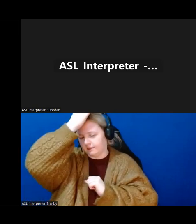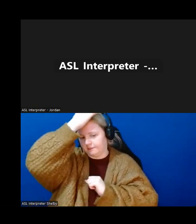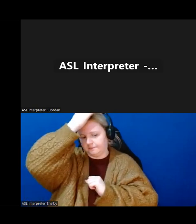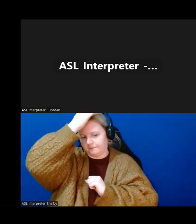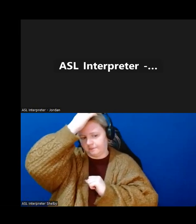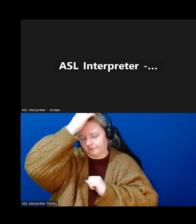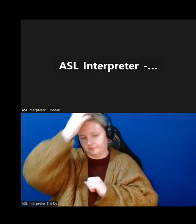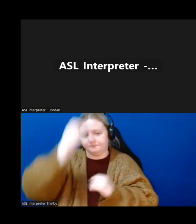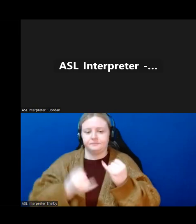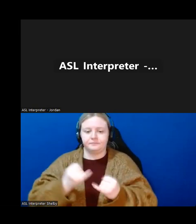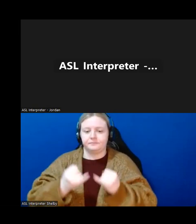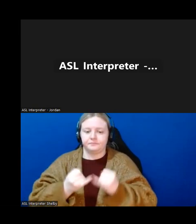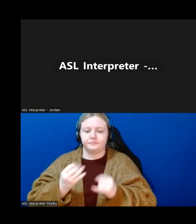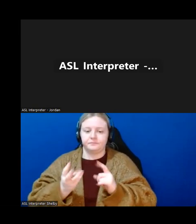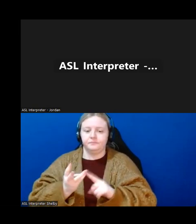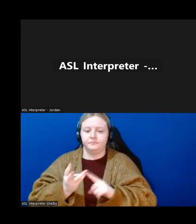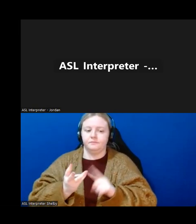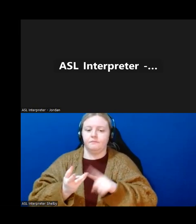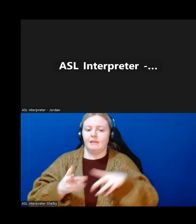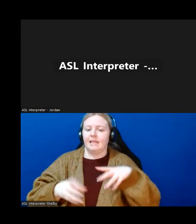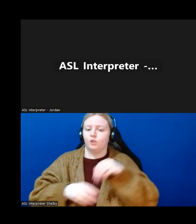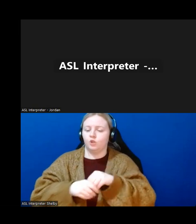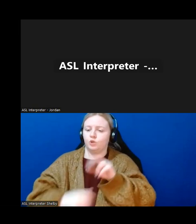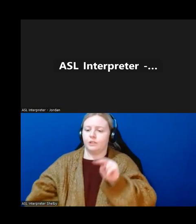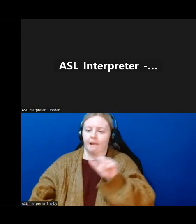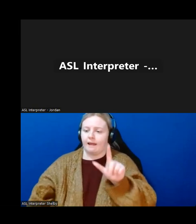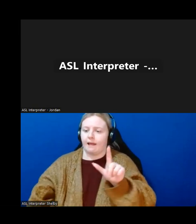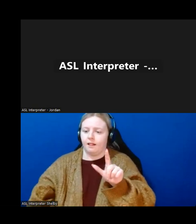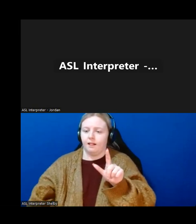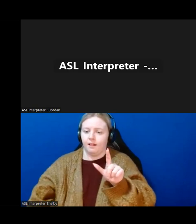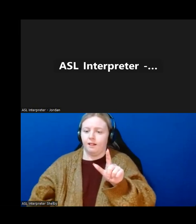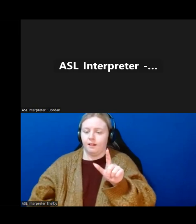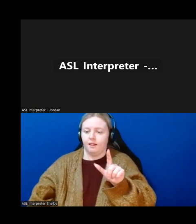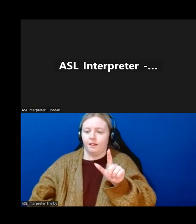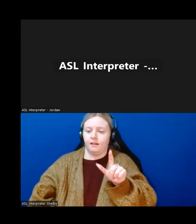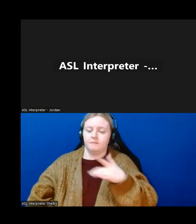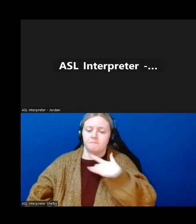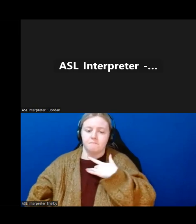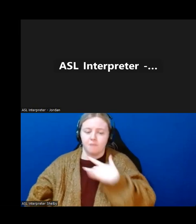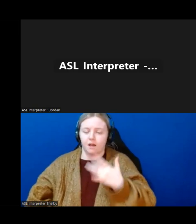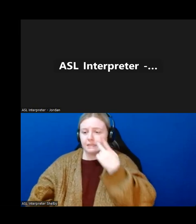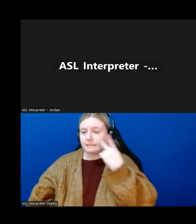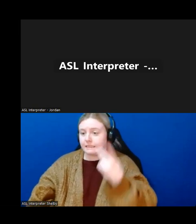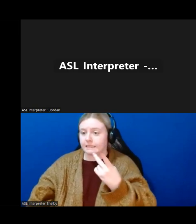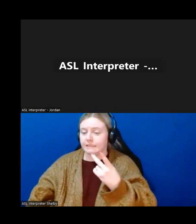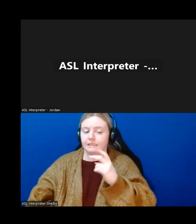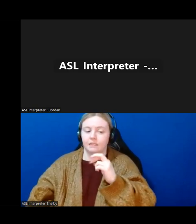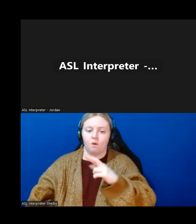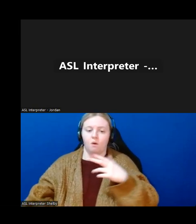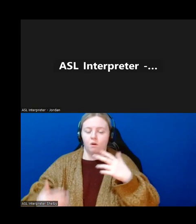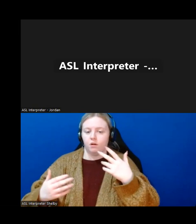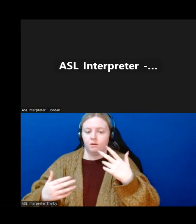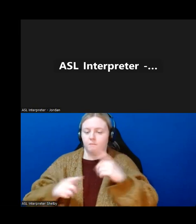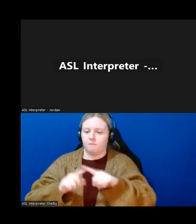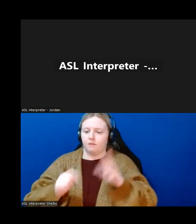Inclusion NL is often one that folks have seen or heard about without even knowing that you've engaged with